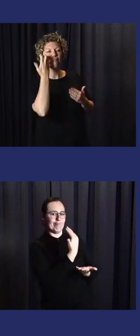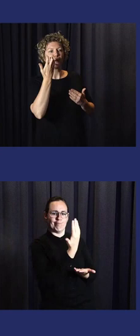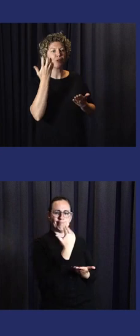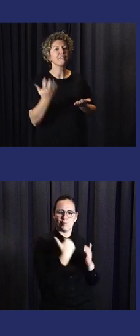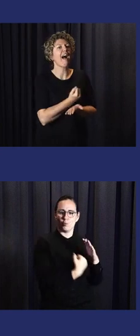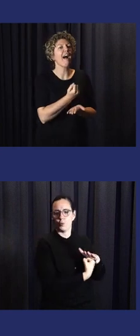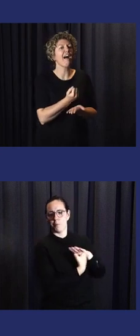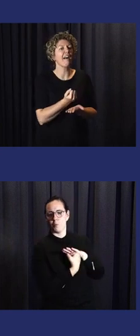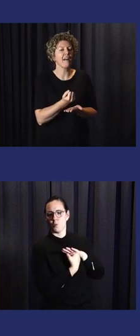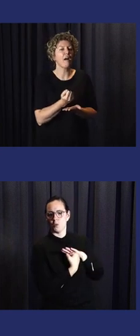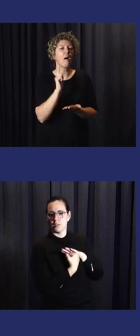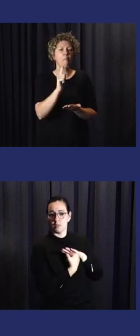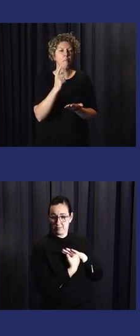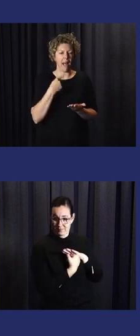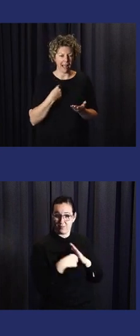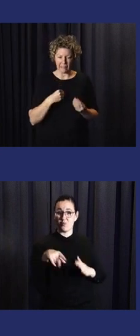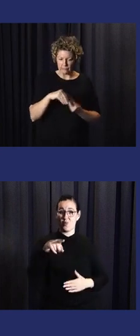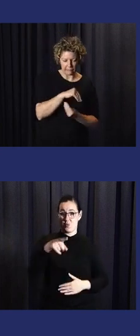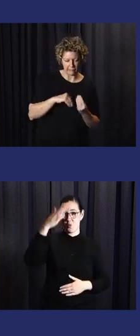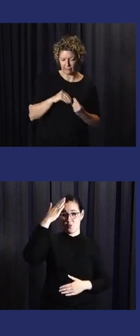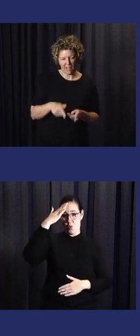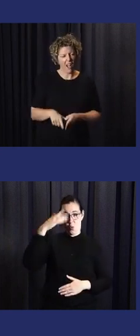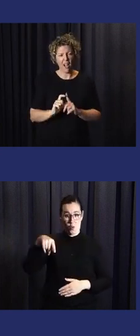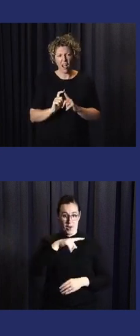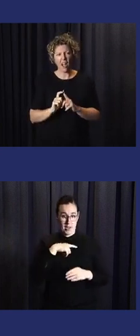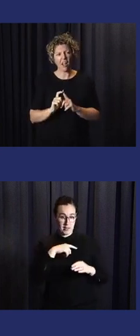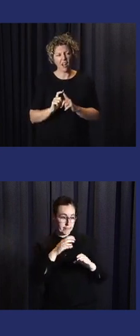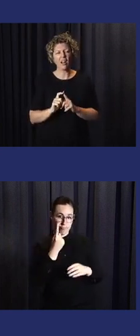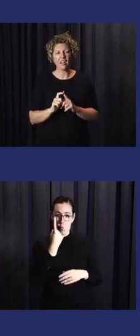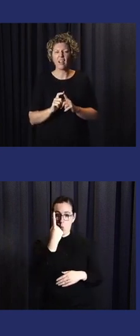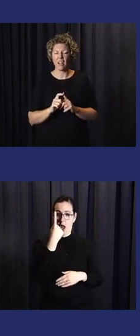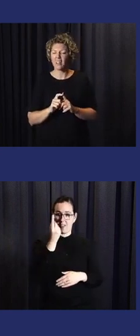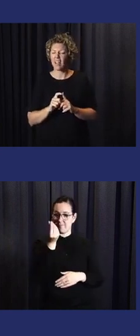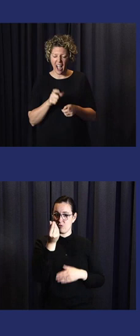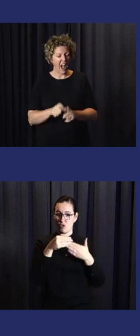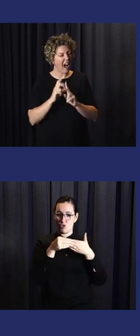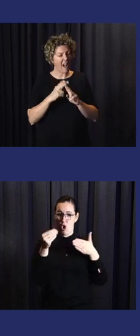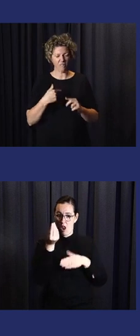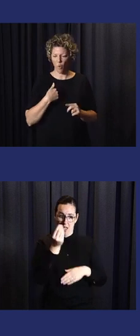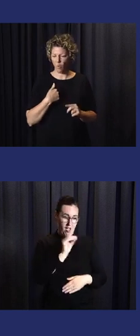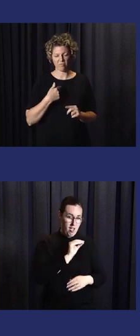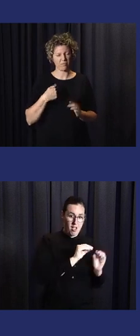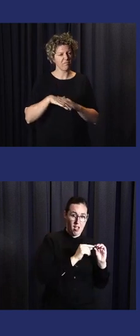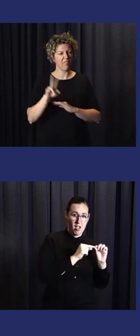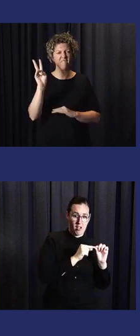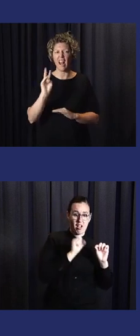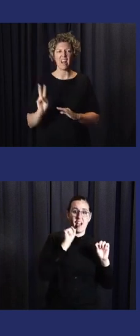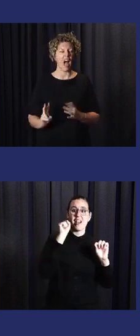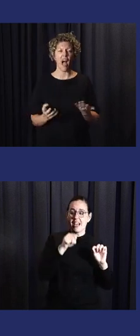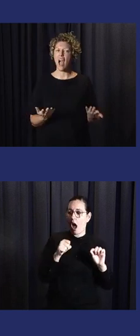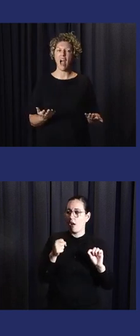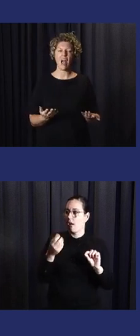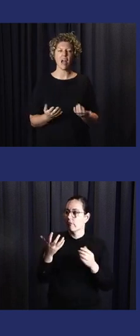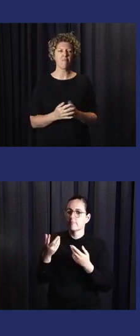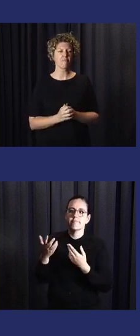can save from $5 to $7 when disaster occurs. But due to the limitation of resources,